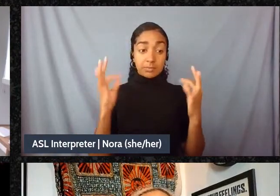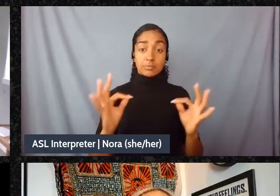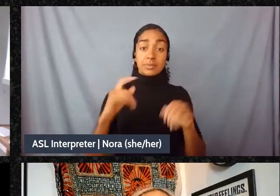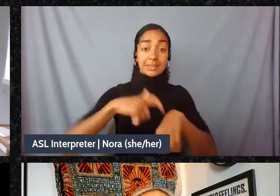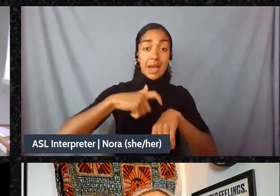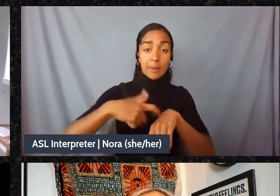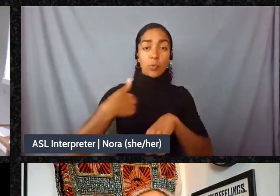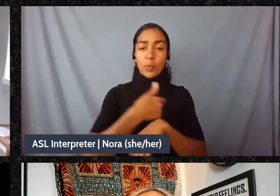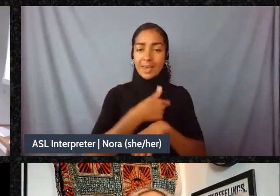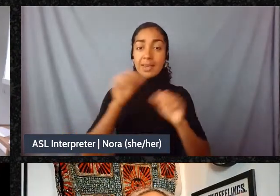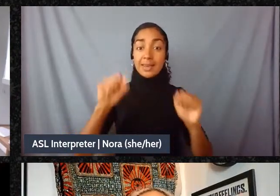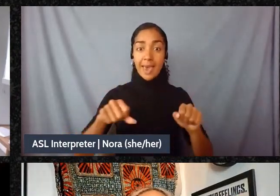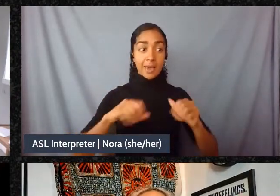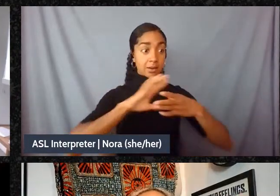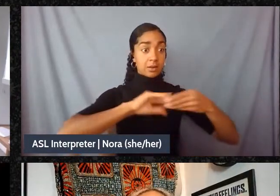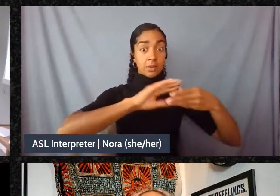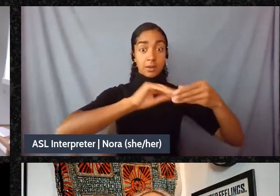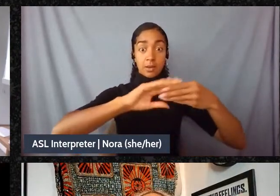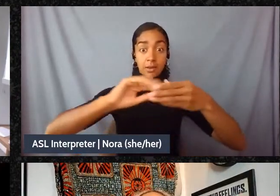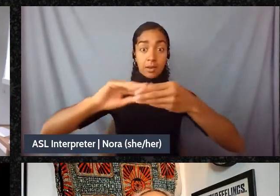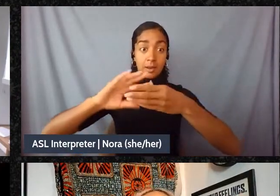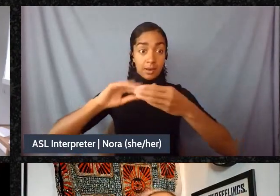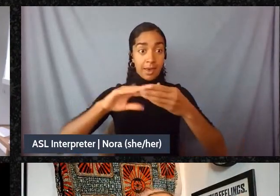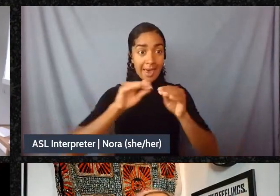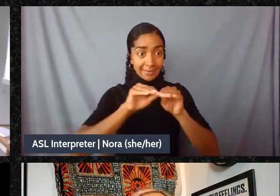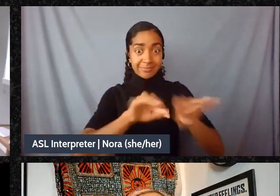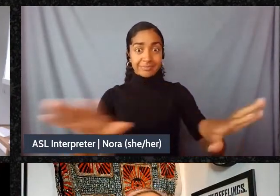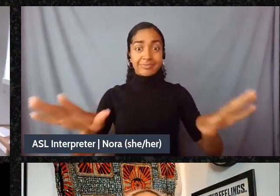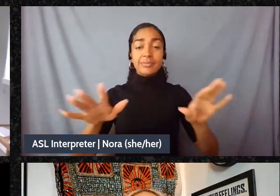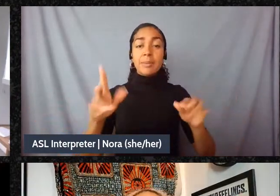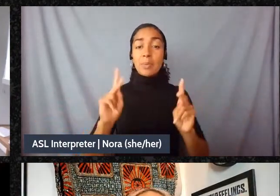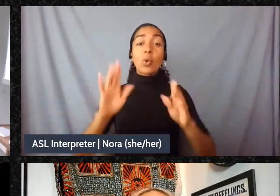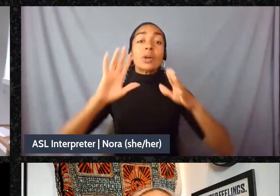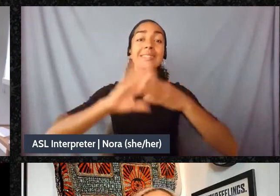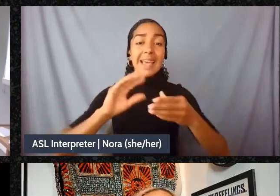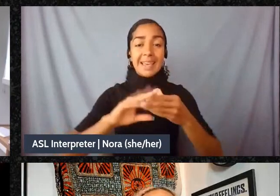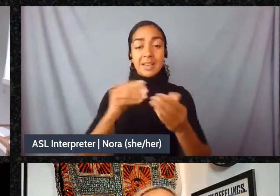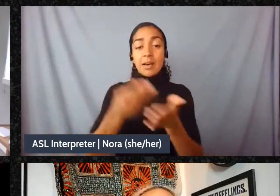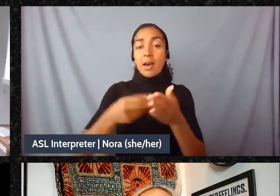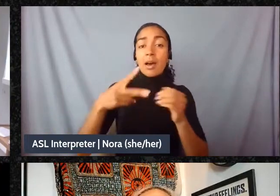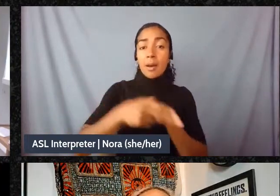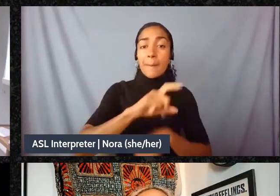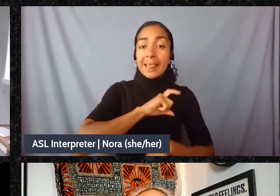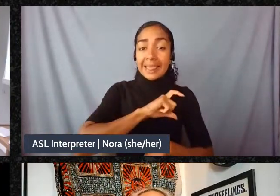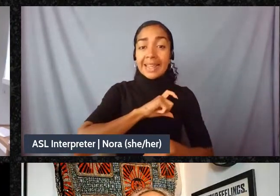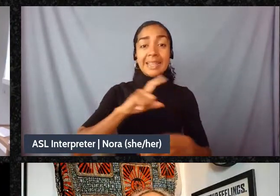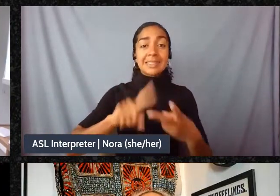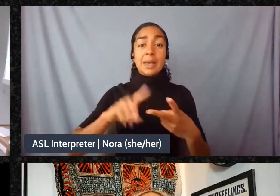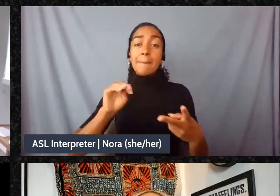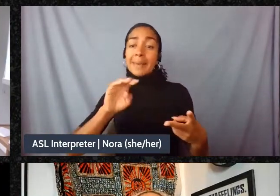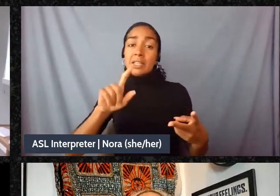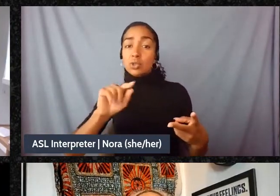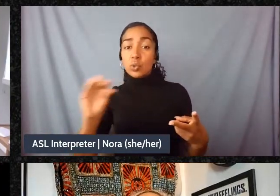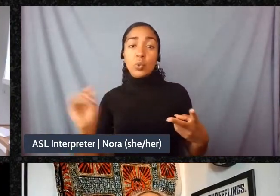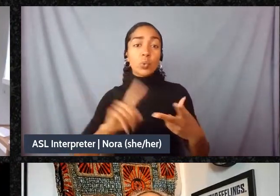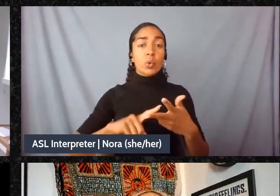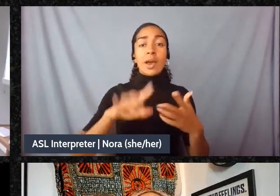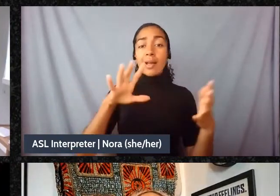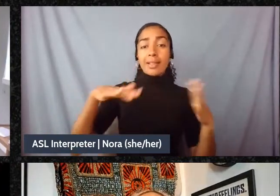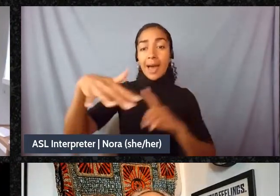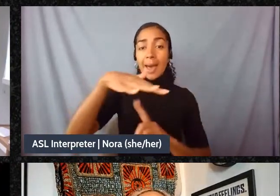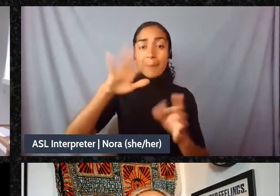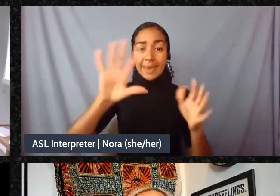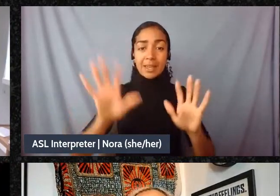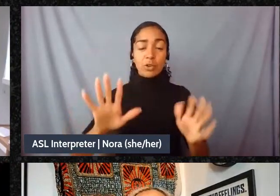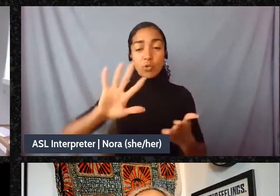So a lot of people, people are saying defund the police, Black Lives Matter, abolition, climate crisis, Me Too, transformative justice. But I